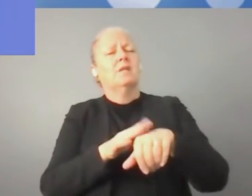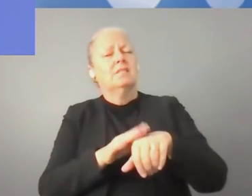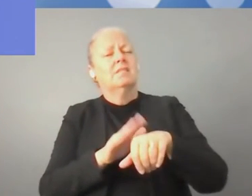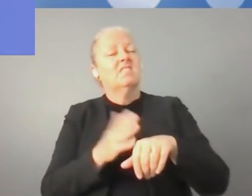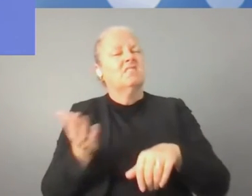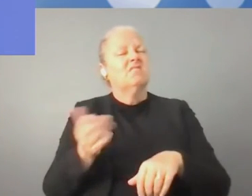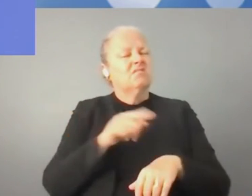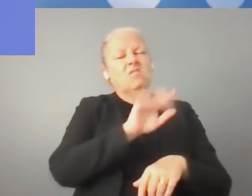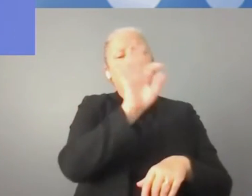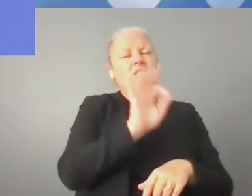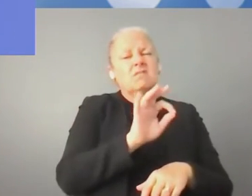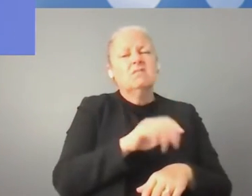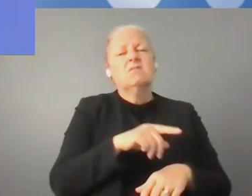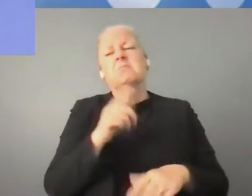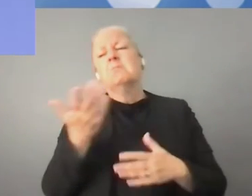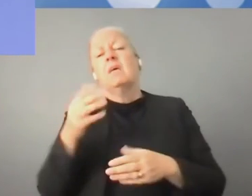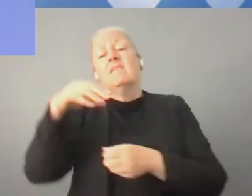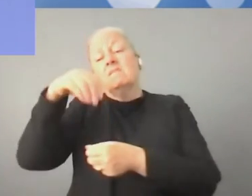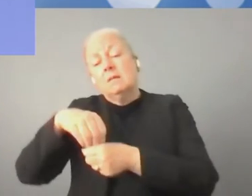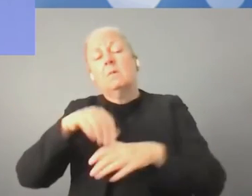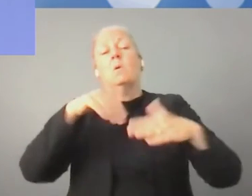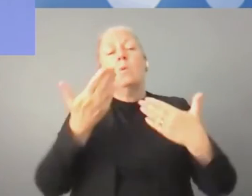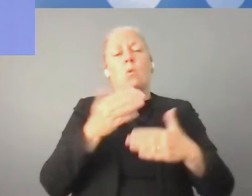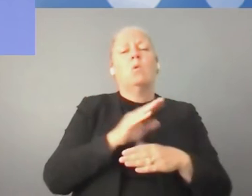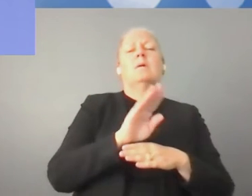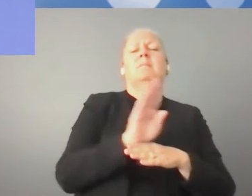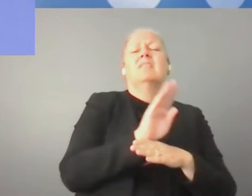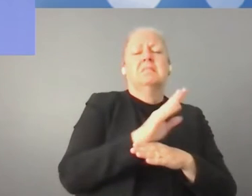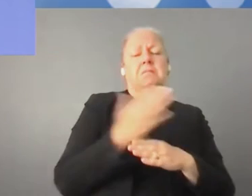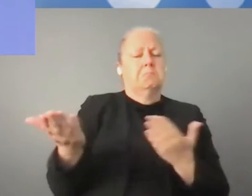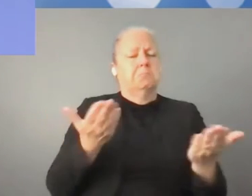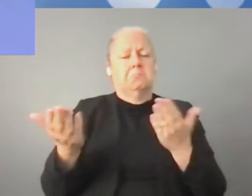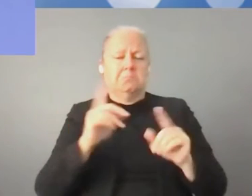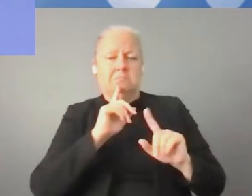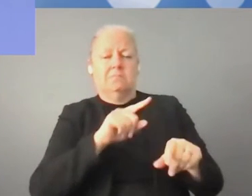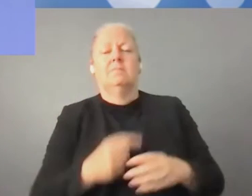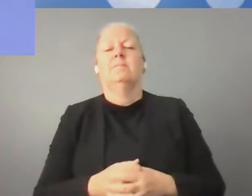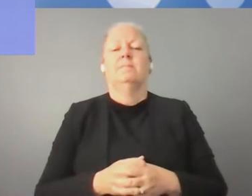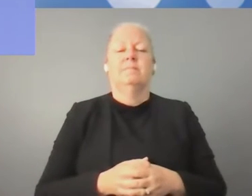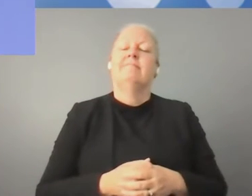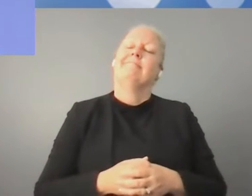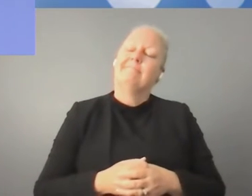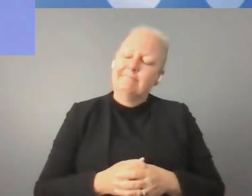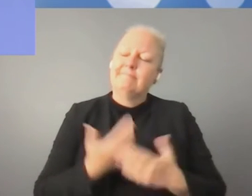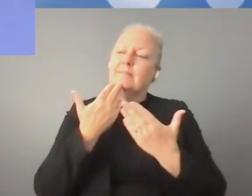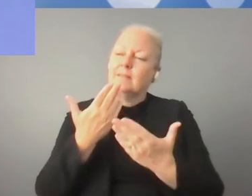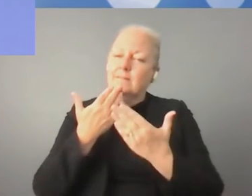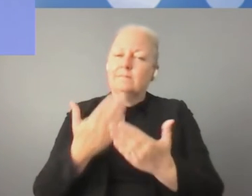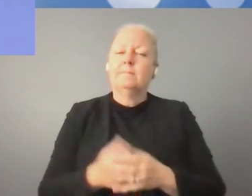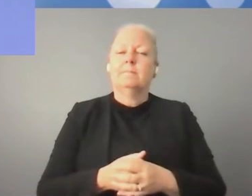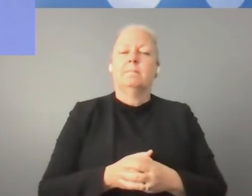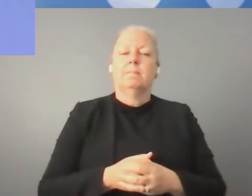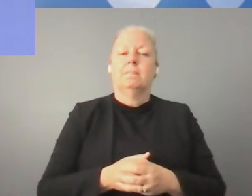side or business side. Thank you very much, Chair. Well, first of all, you asked how we can